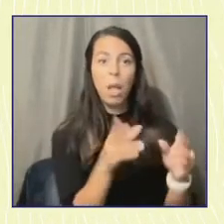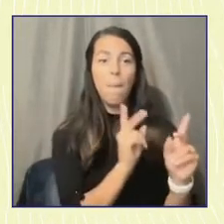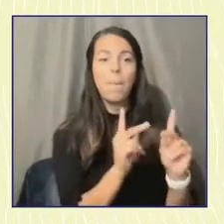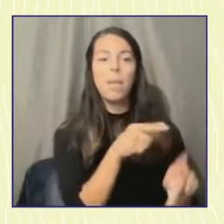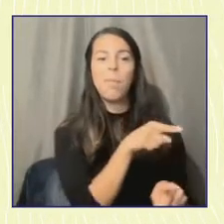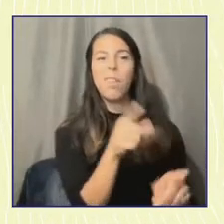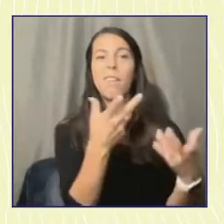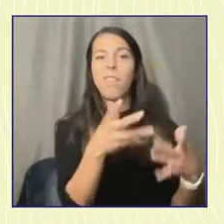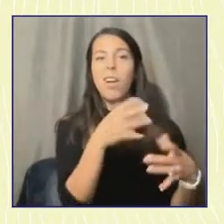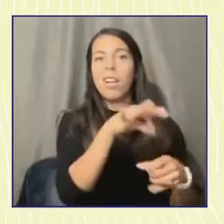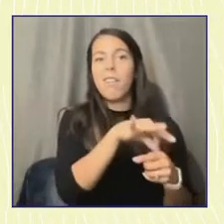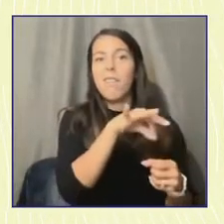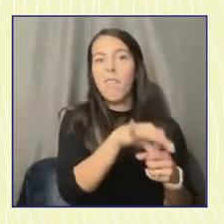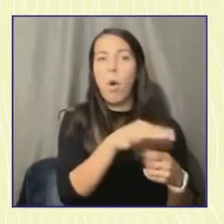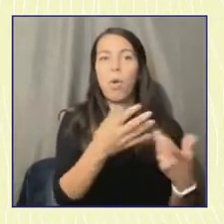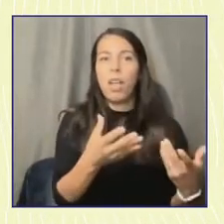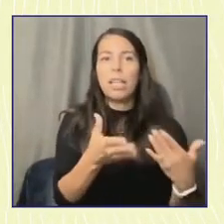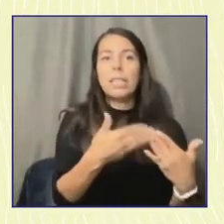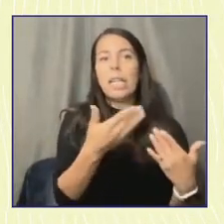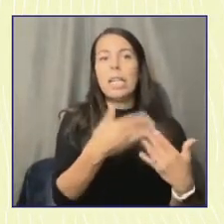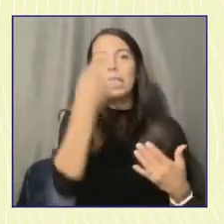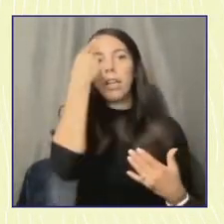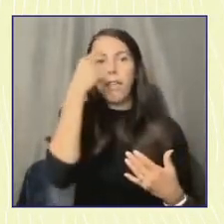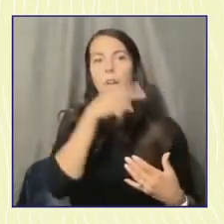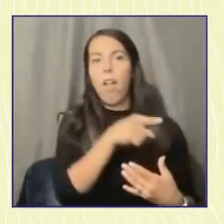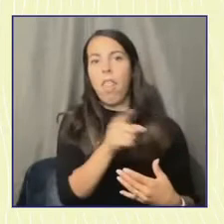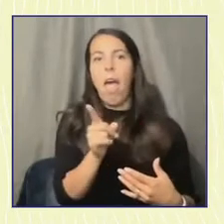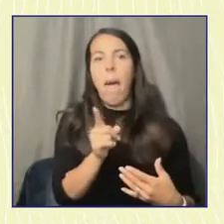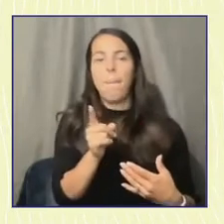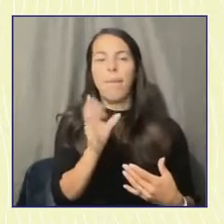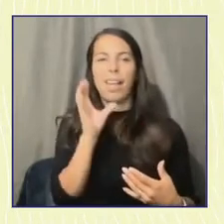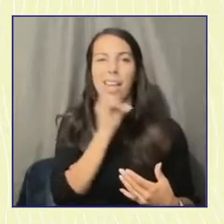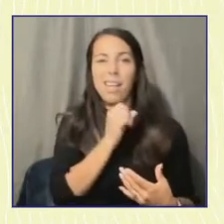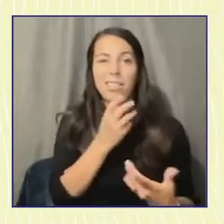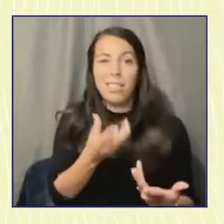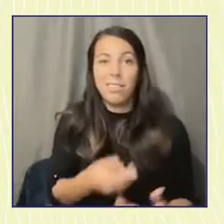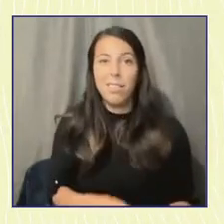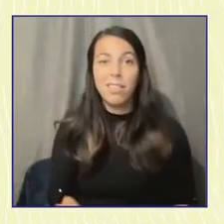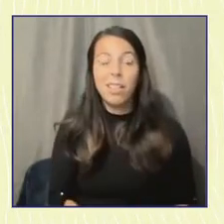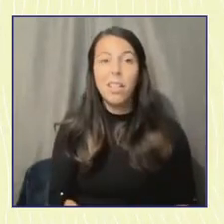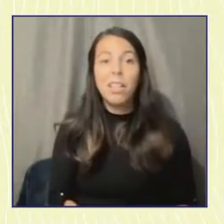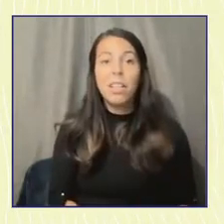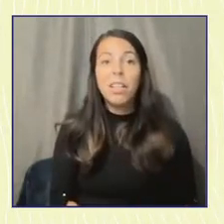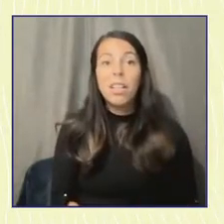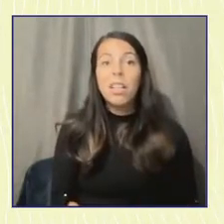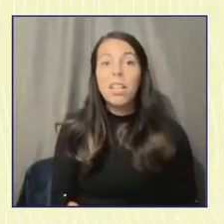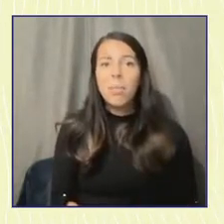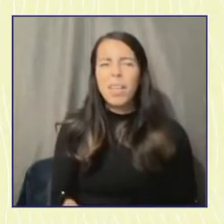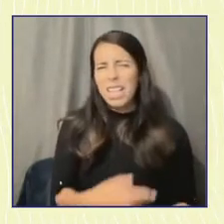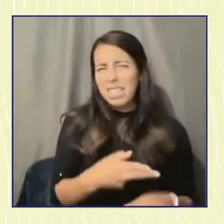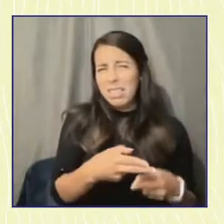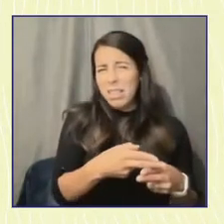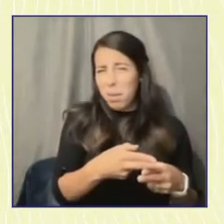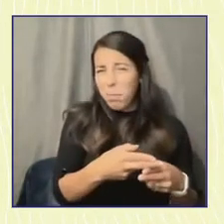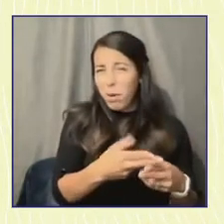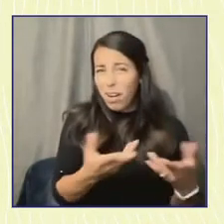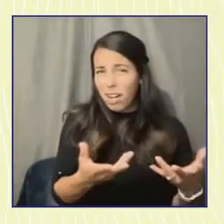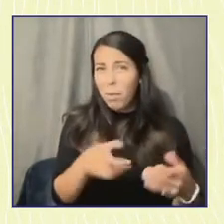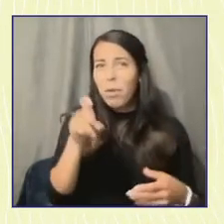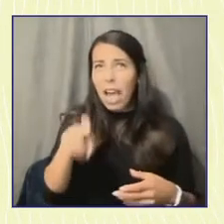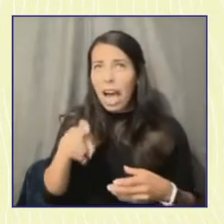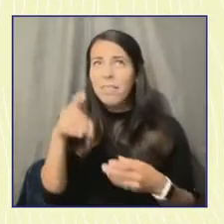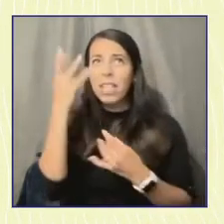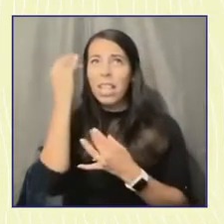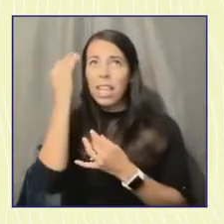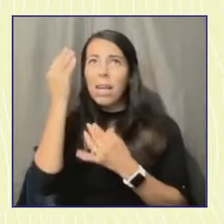economical, I guess, is the thinking in the short run. But we have to figure out how to reach new voters, how